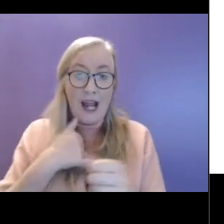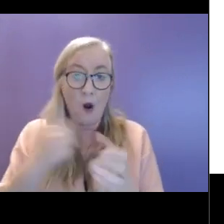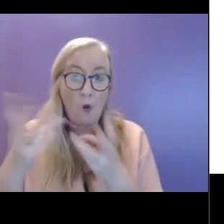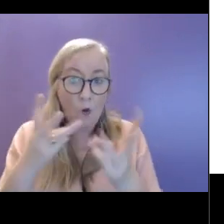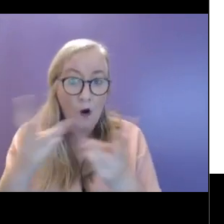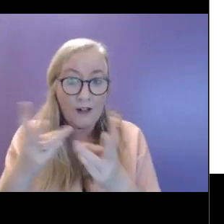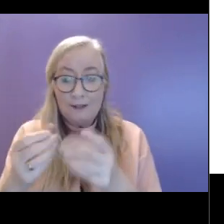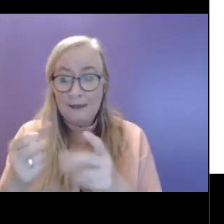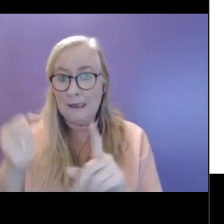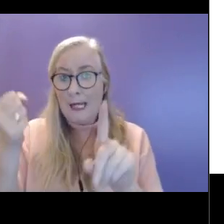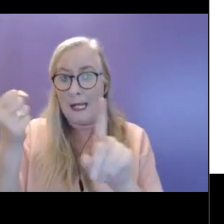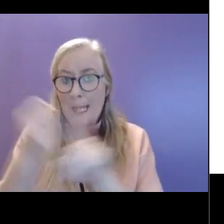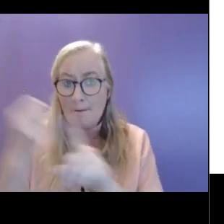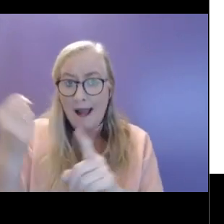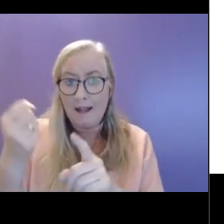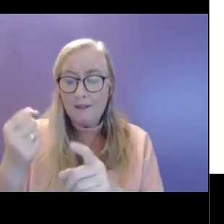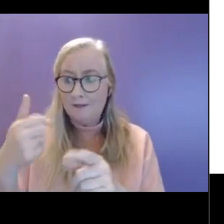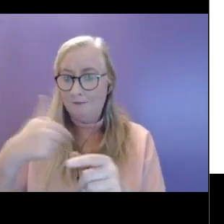we impact on our work.